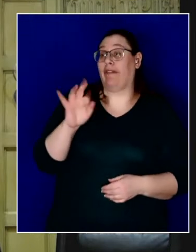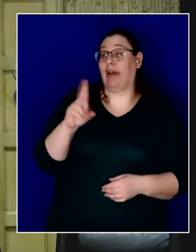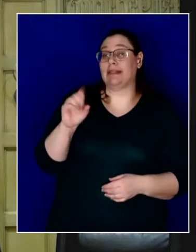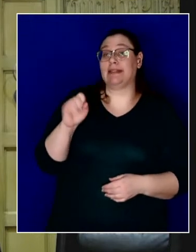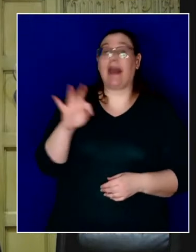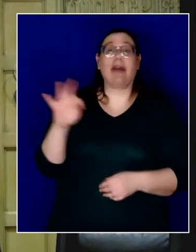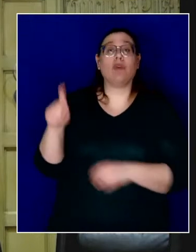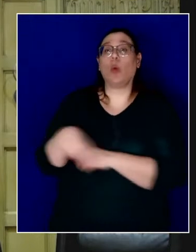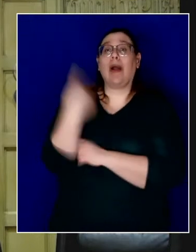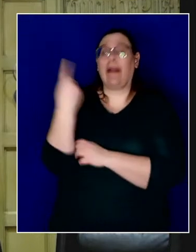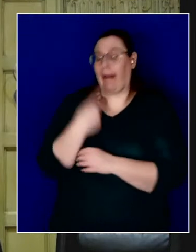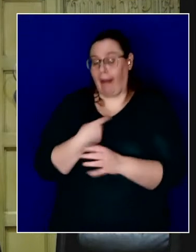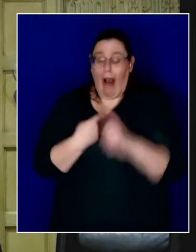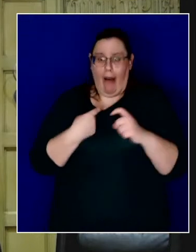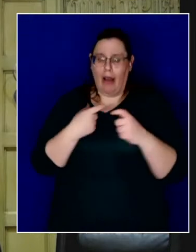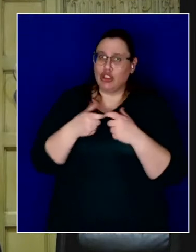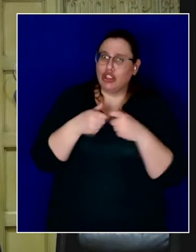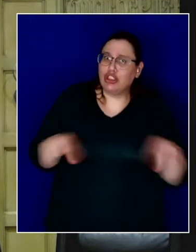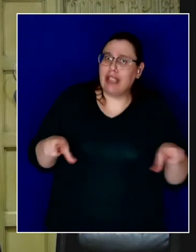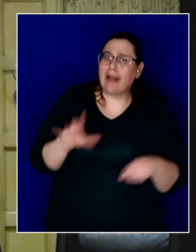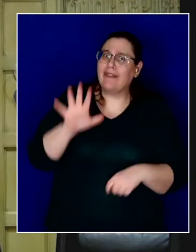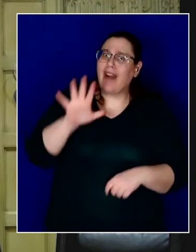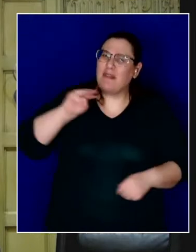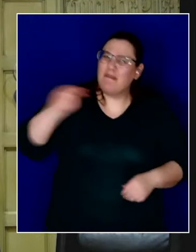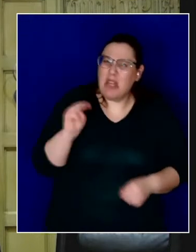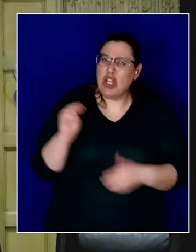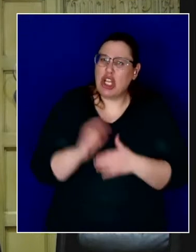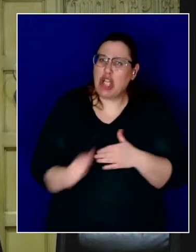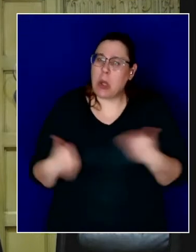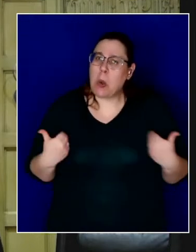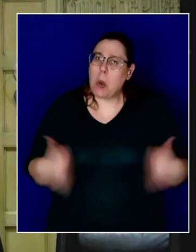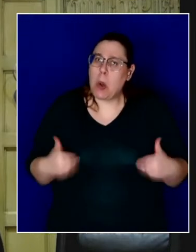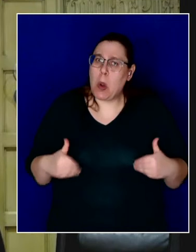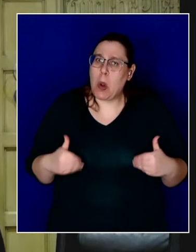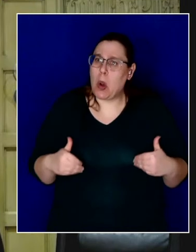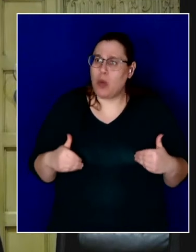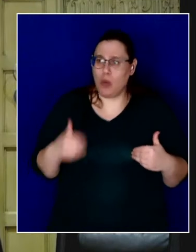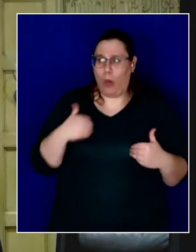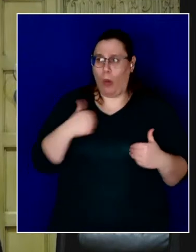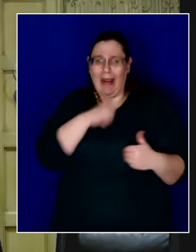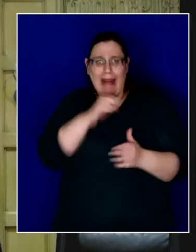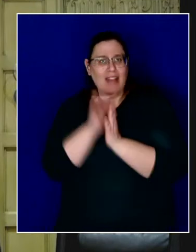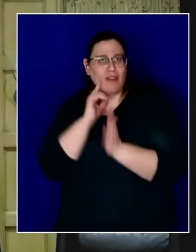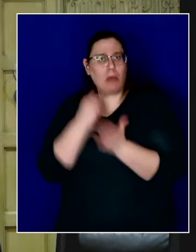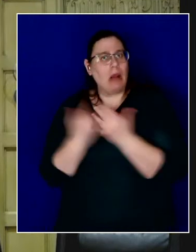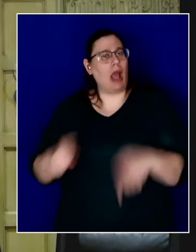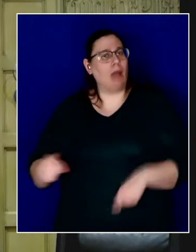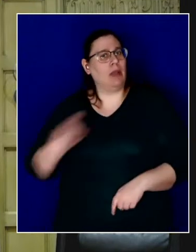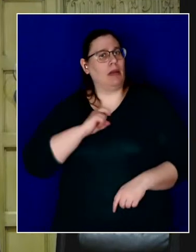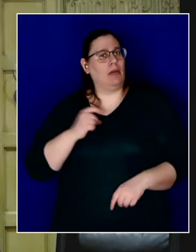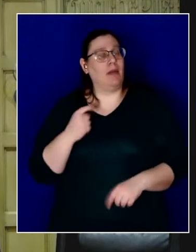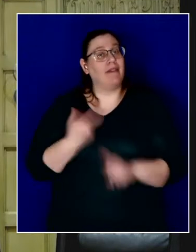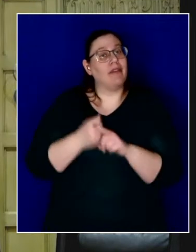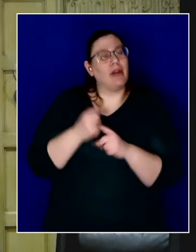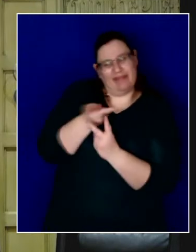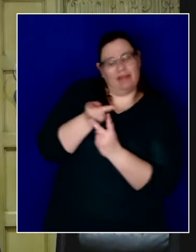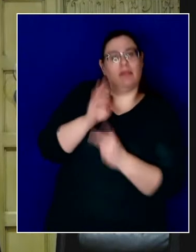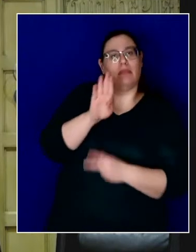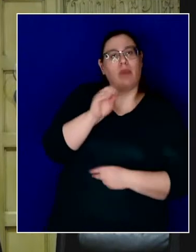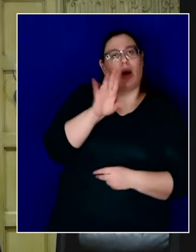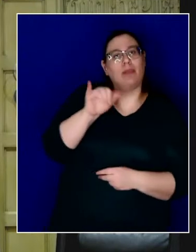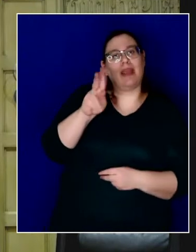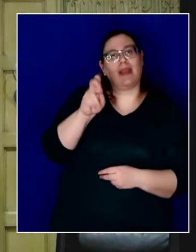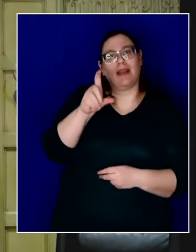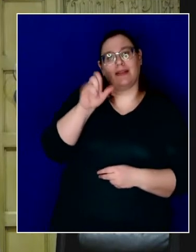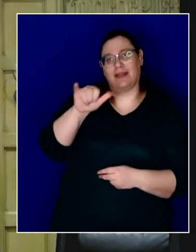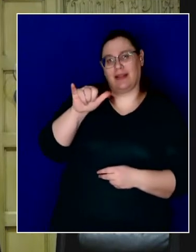one day to find a check for $5 million that nobody had solicited. It came from Bobby and Kelsey, because after